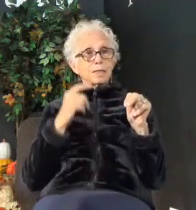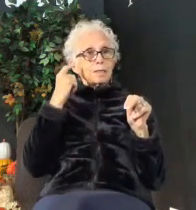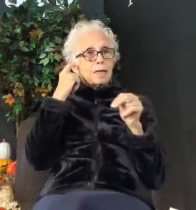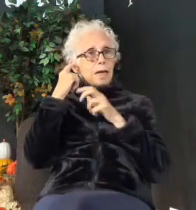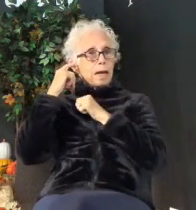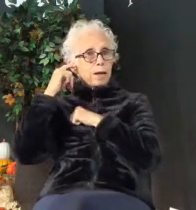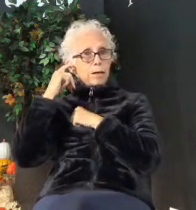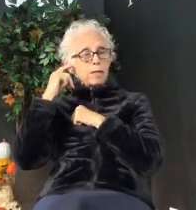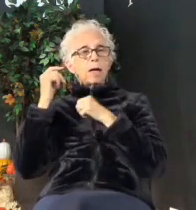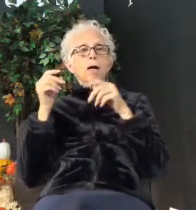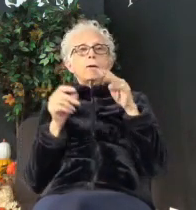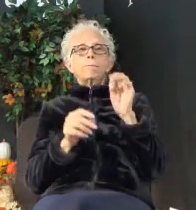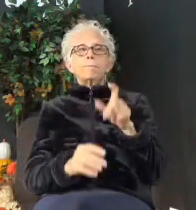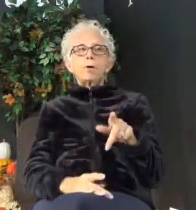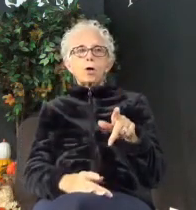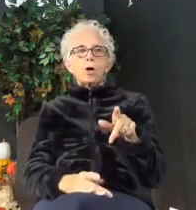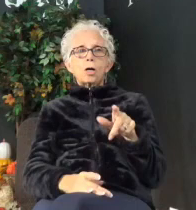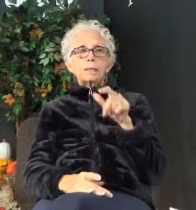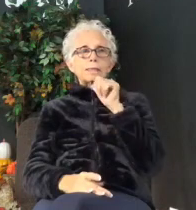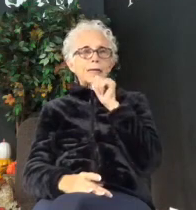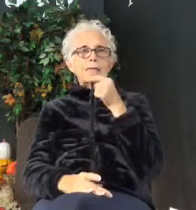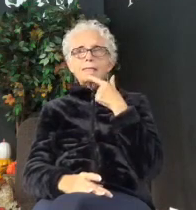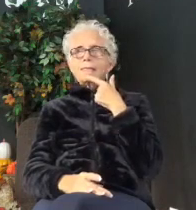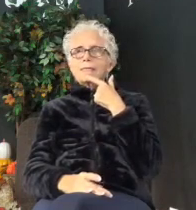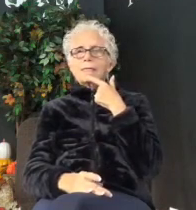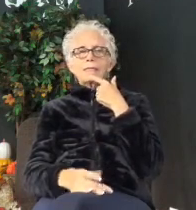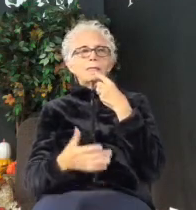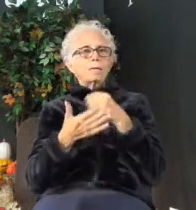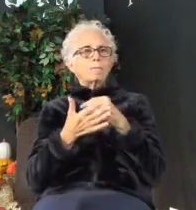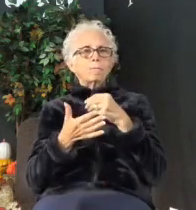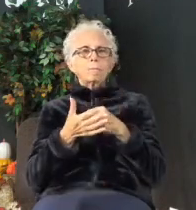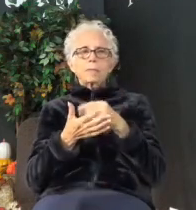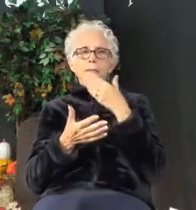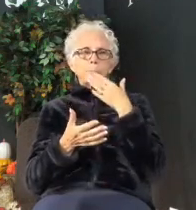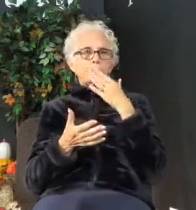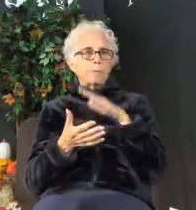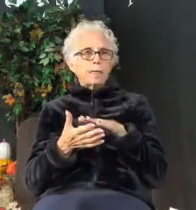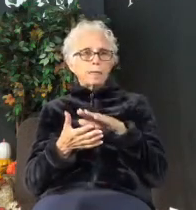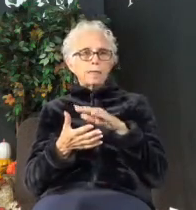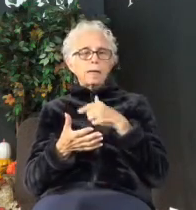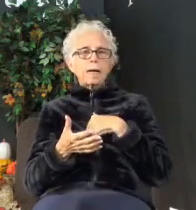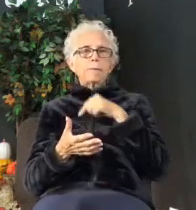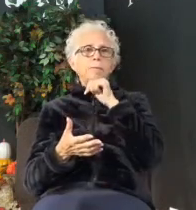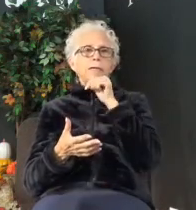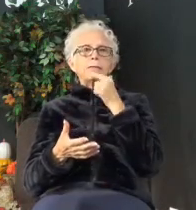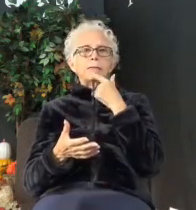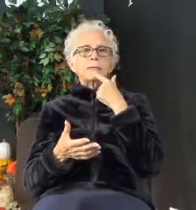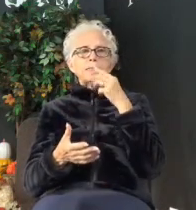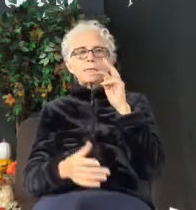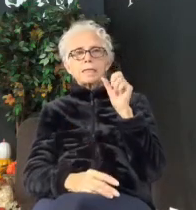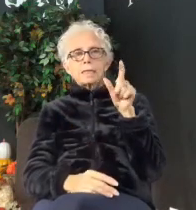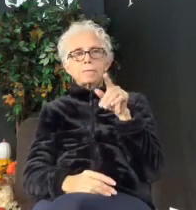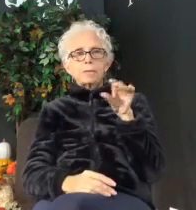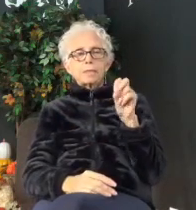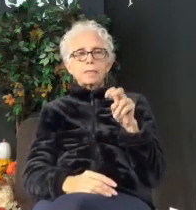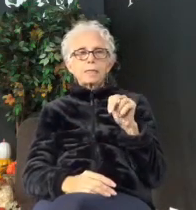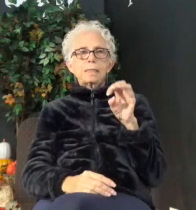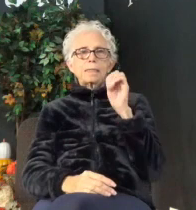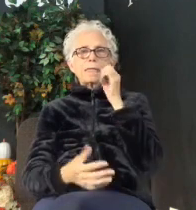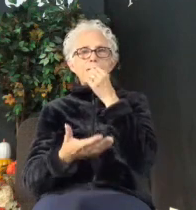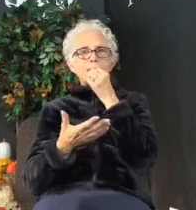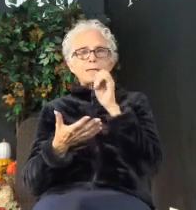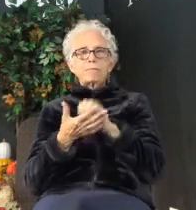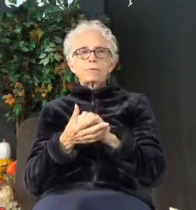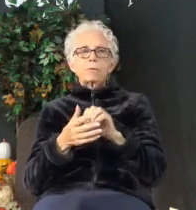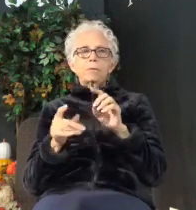Paul isn't saying that money is bad. And I'm not saying Amazon is evil. It